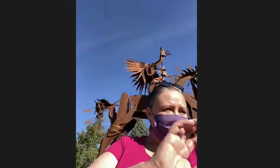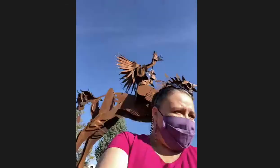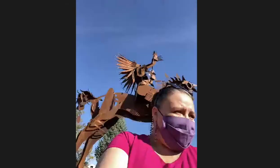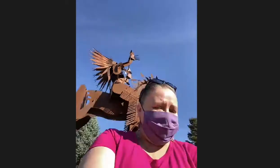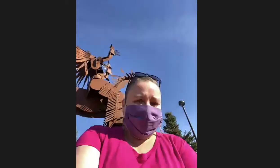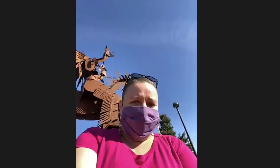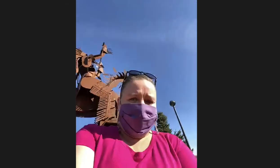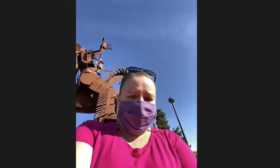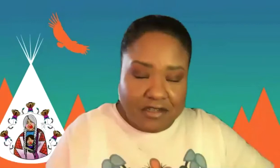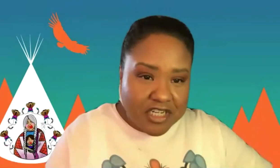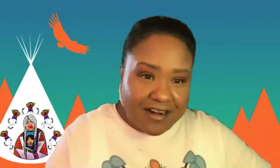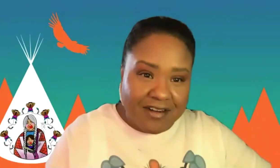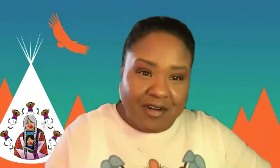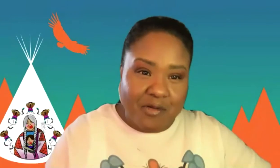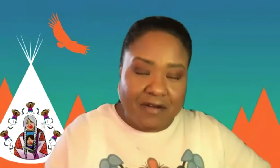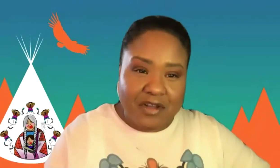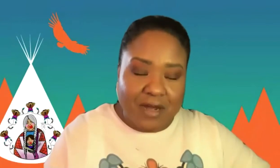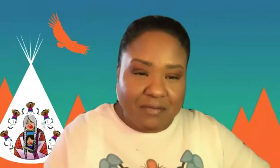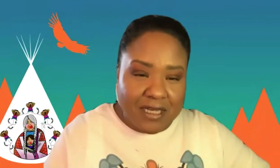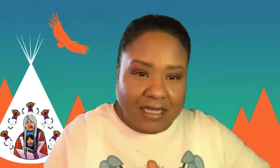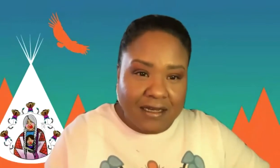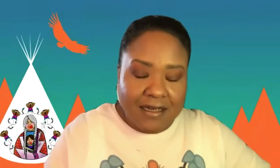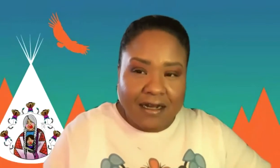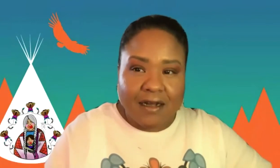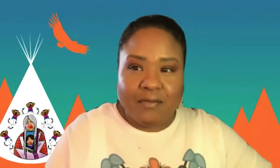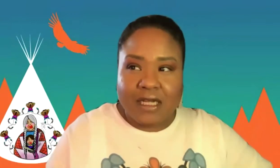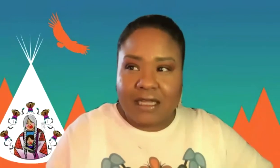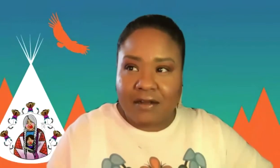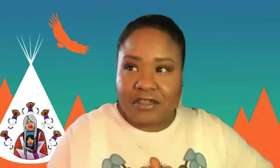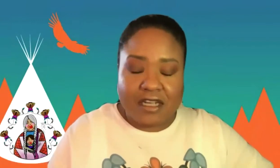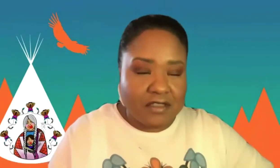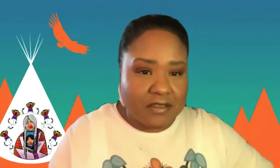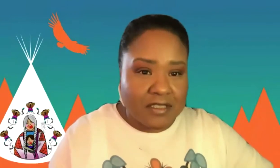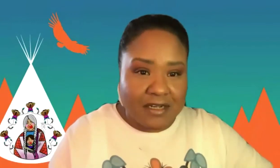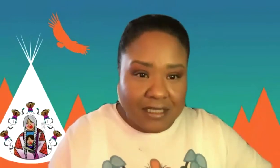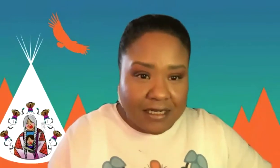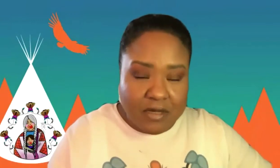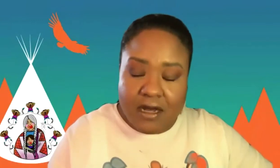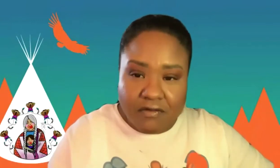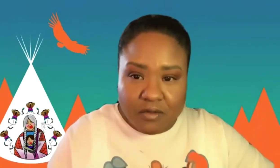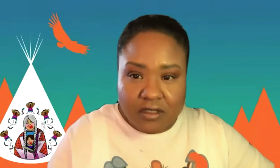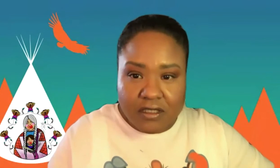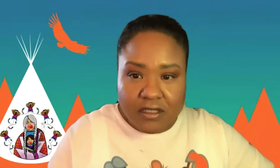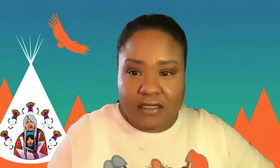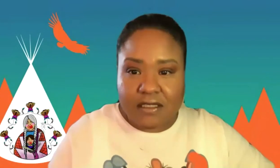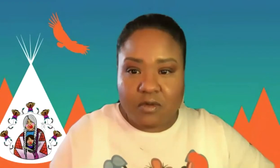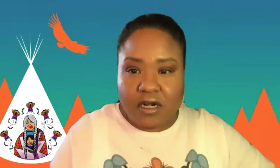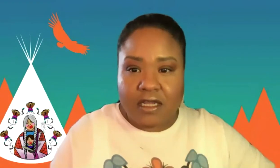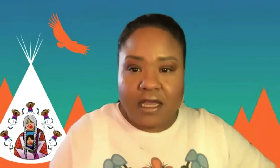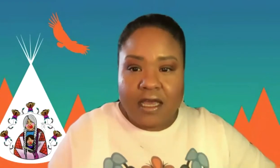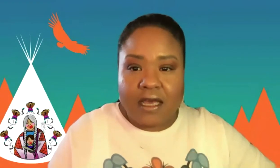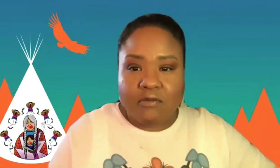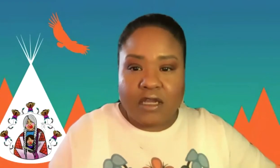relax into your chair or wherever you might be allow yourself to settle in and be comfortable in the space this